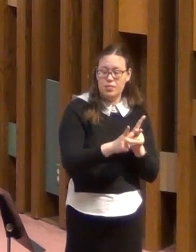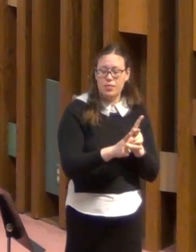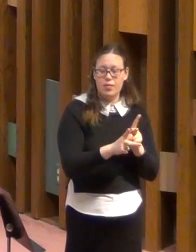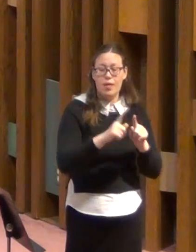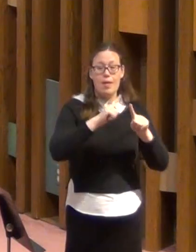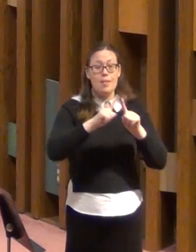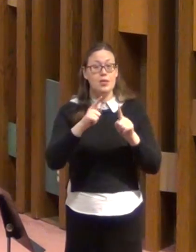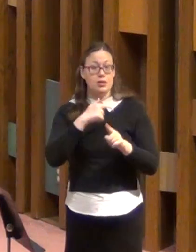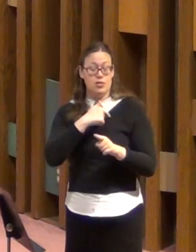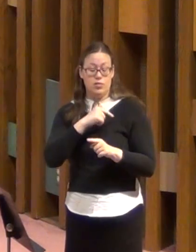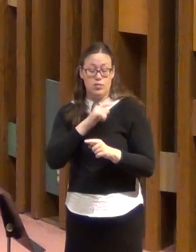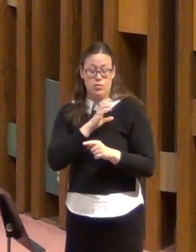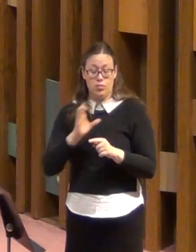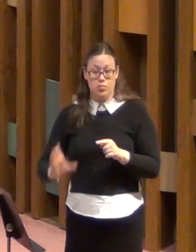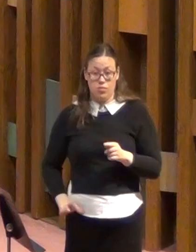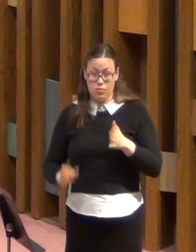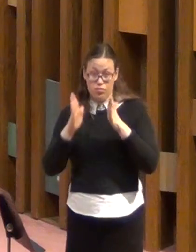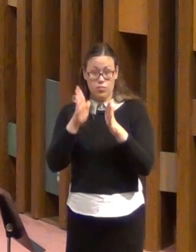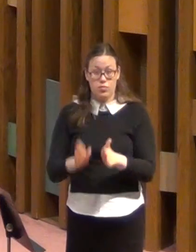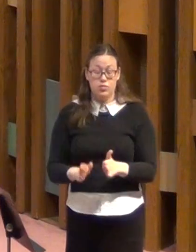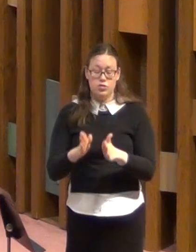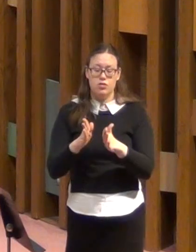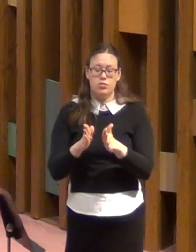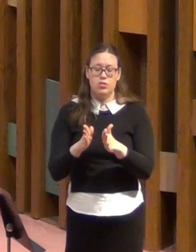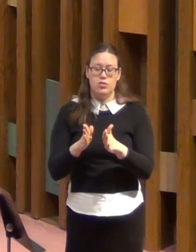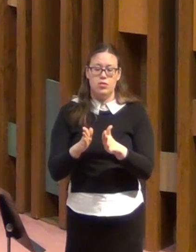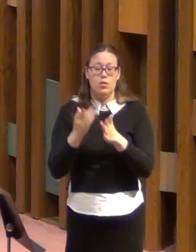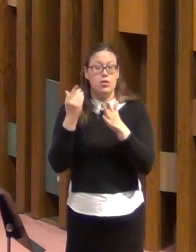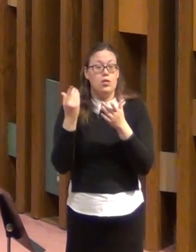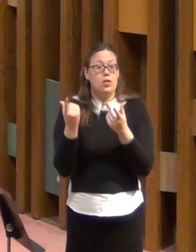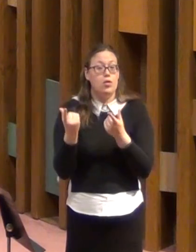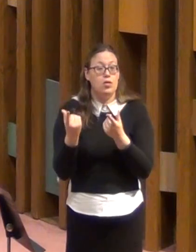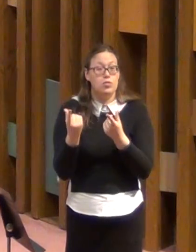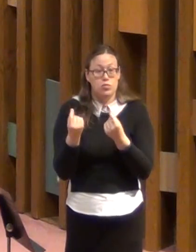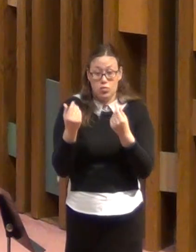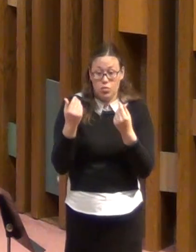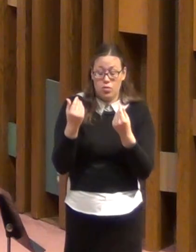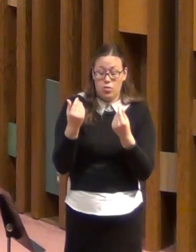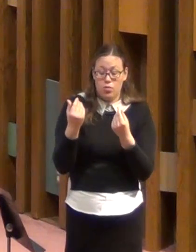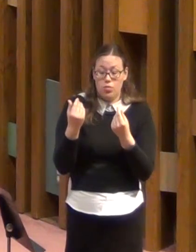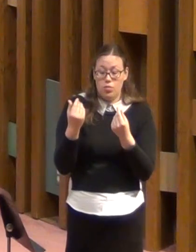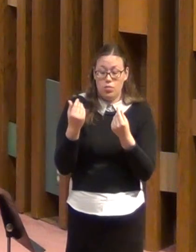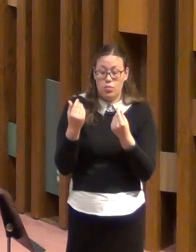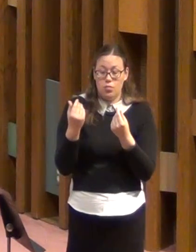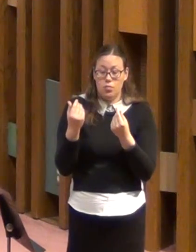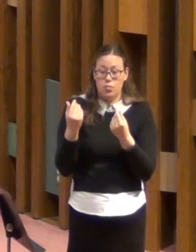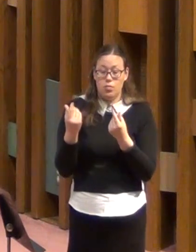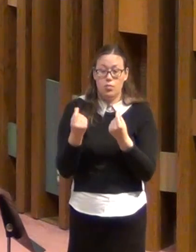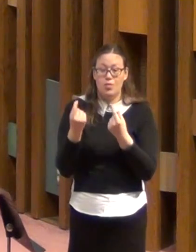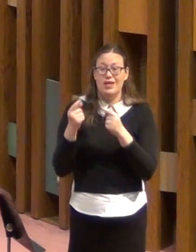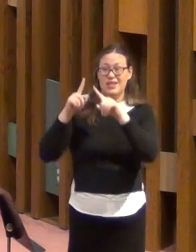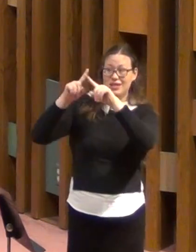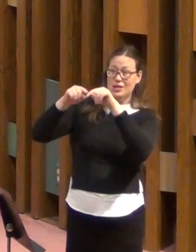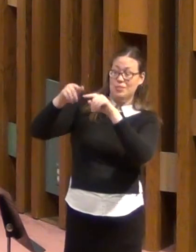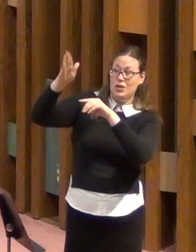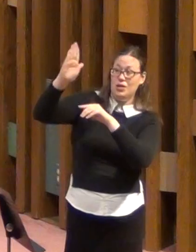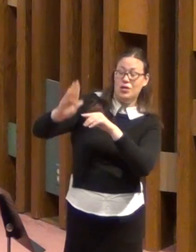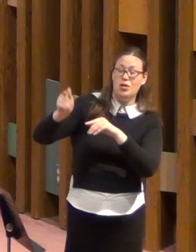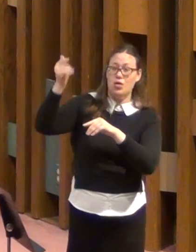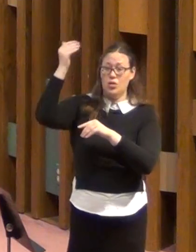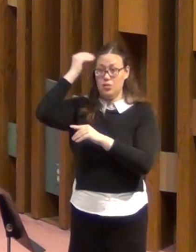as people of faith is God as our deliverer from